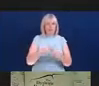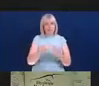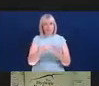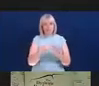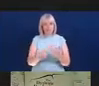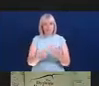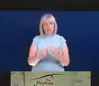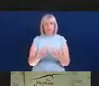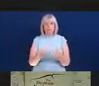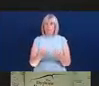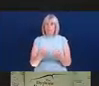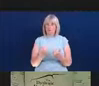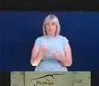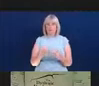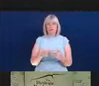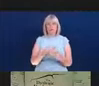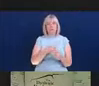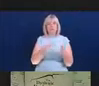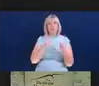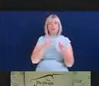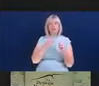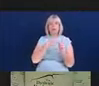out sick pay, high staff turnover, etc.